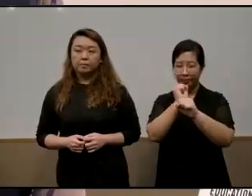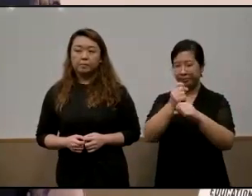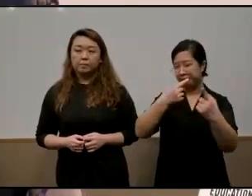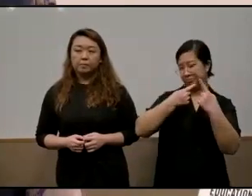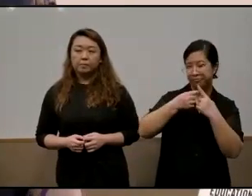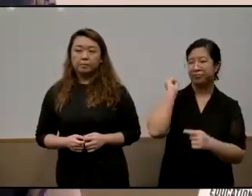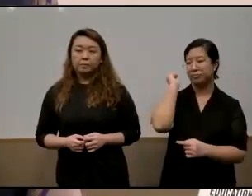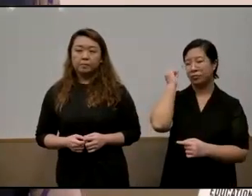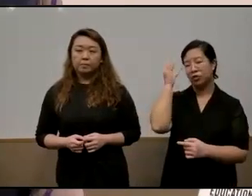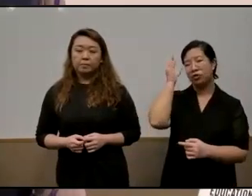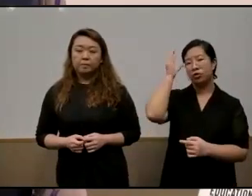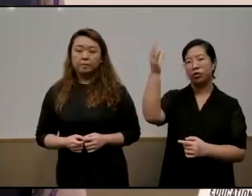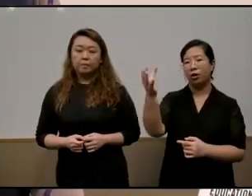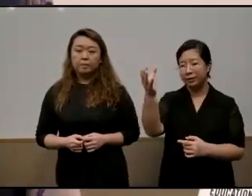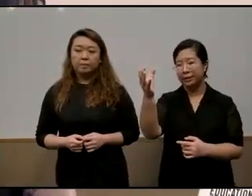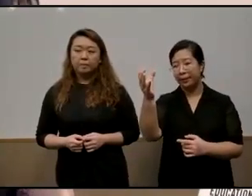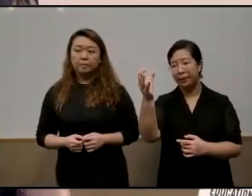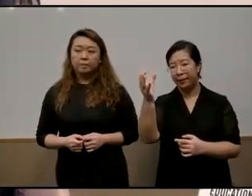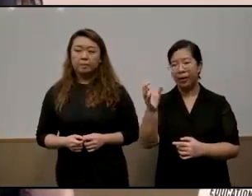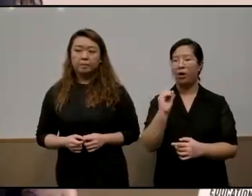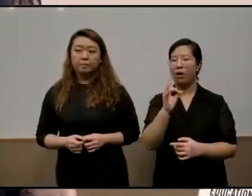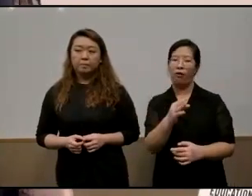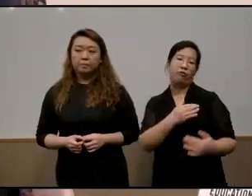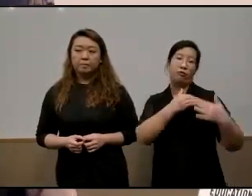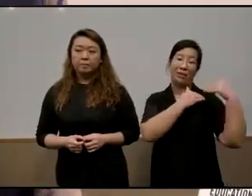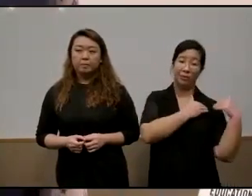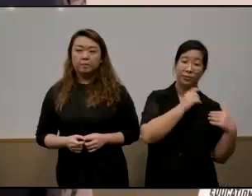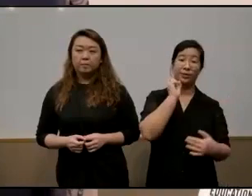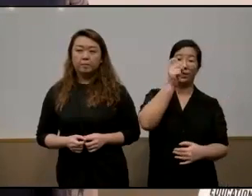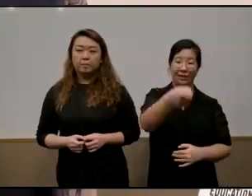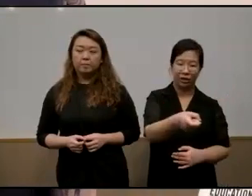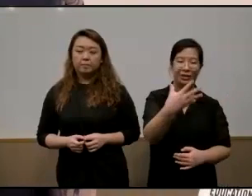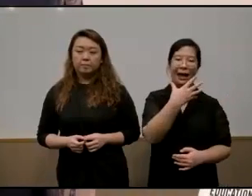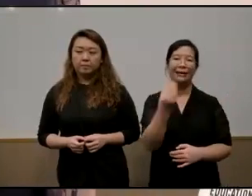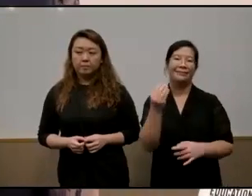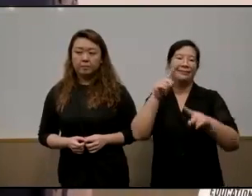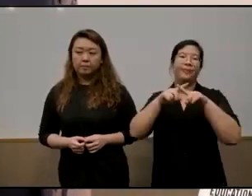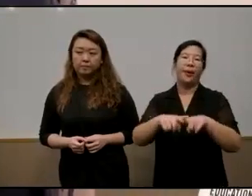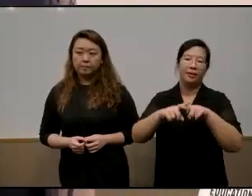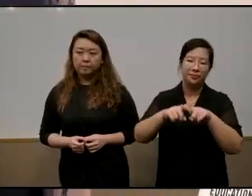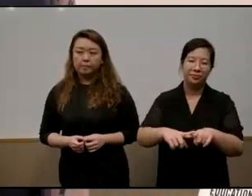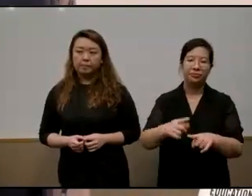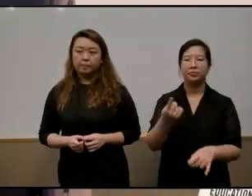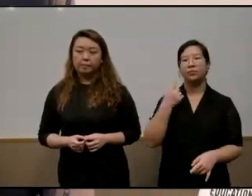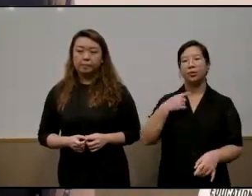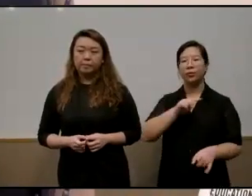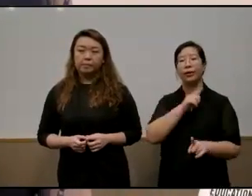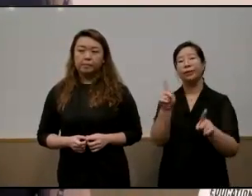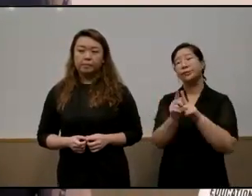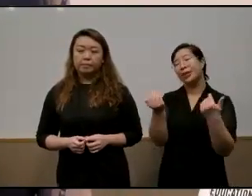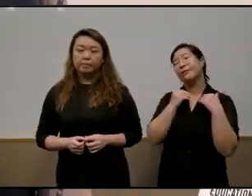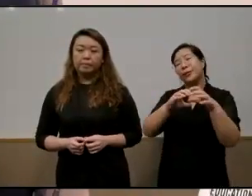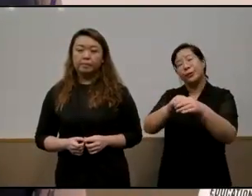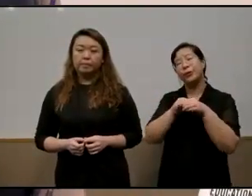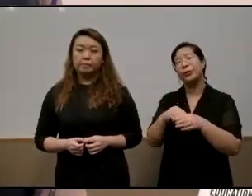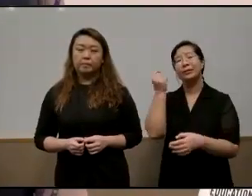of what is it errant responsabilization and dependence and of course we have our own understanding and